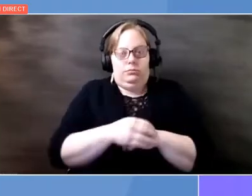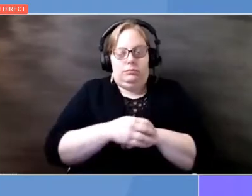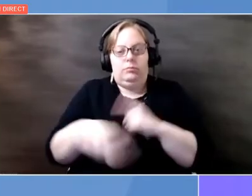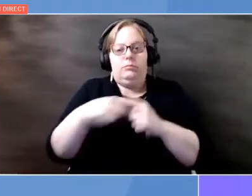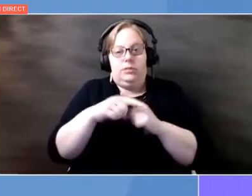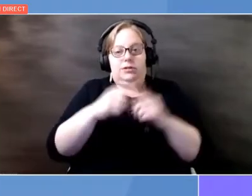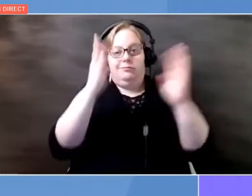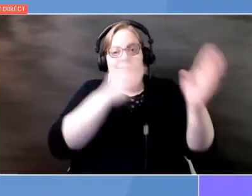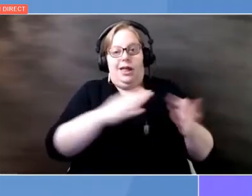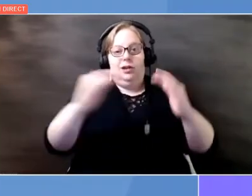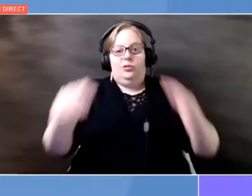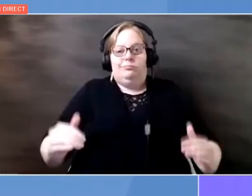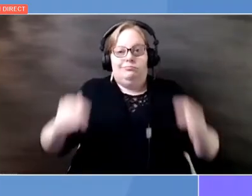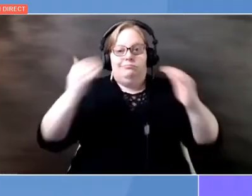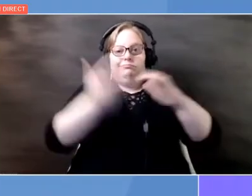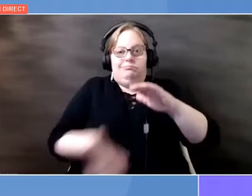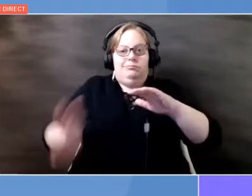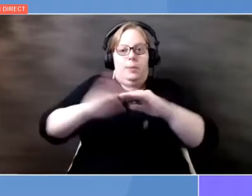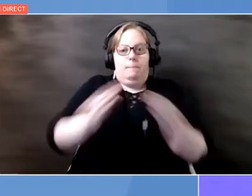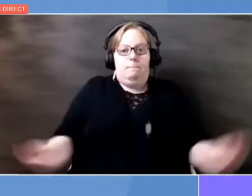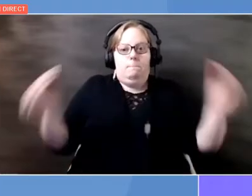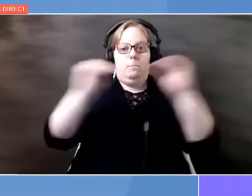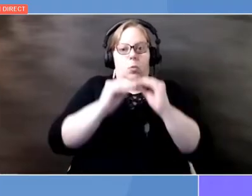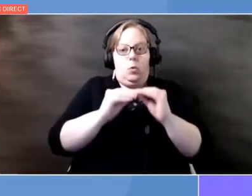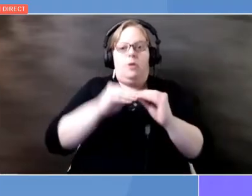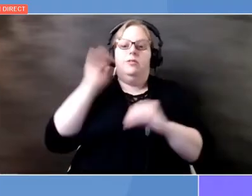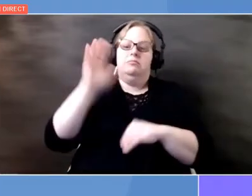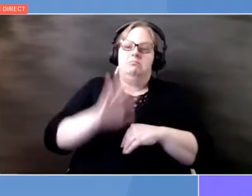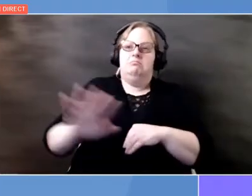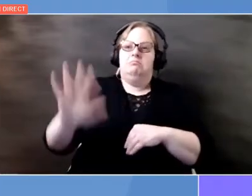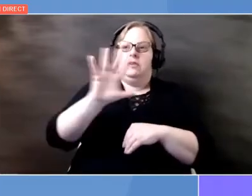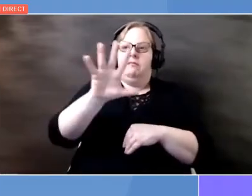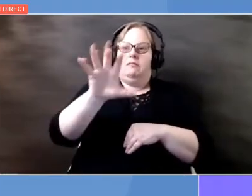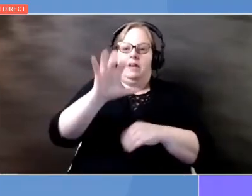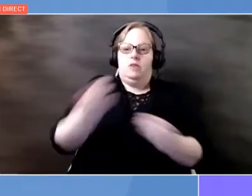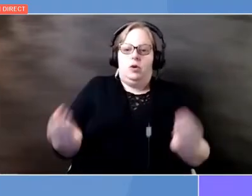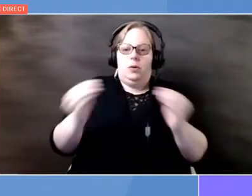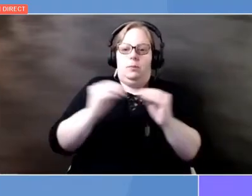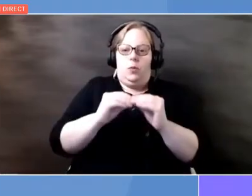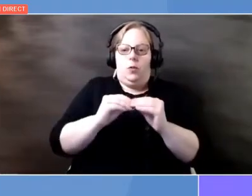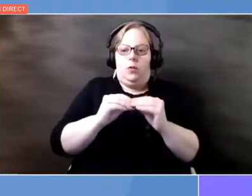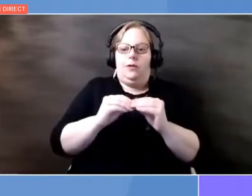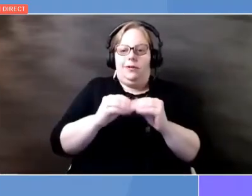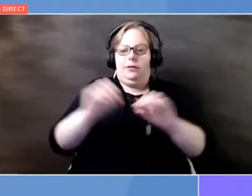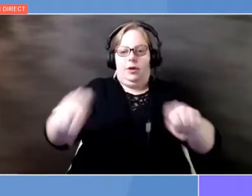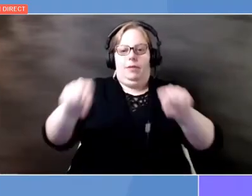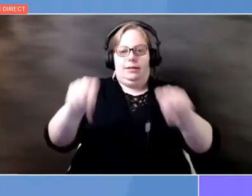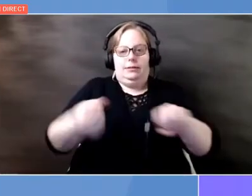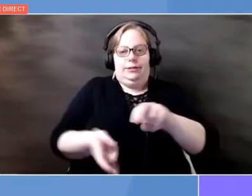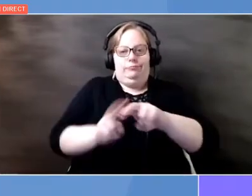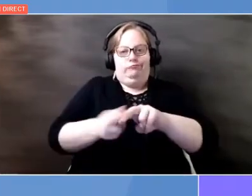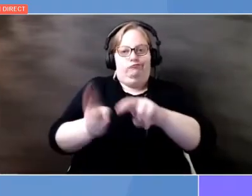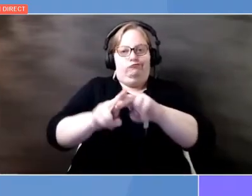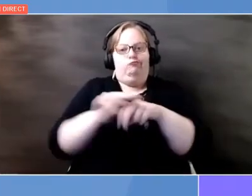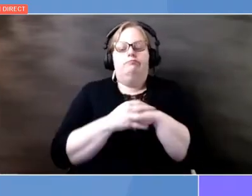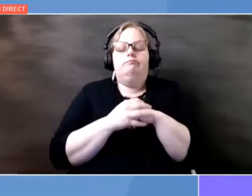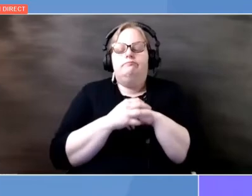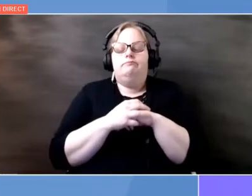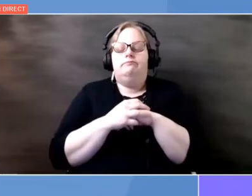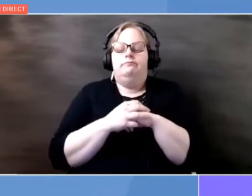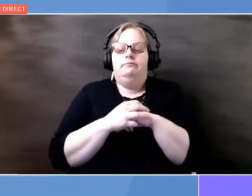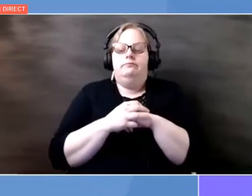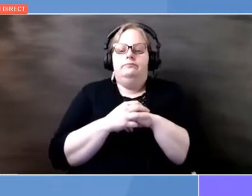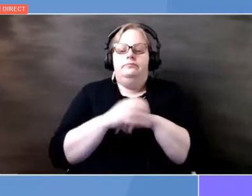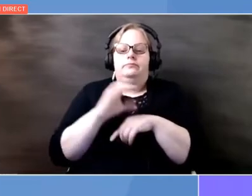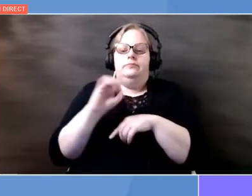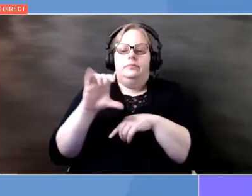project and plug in about another 500 megawatts of capacity. The scaling of the